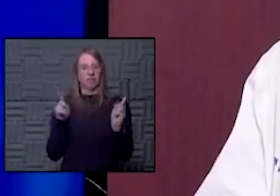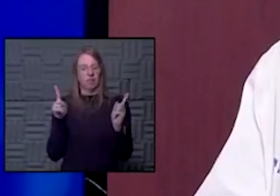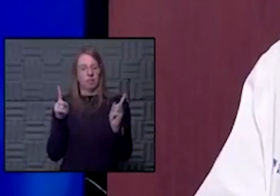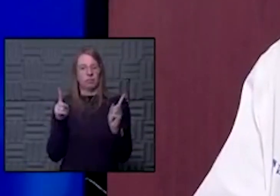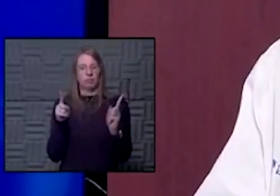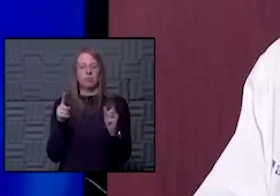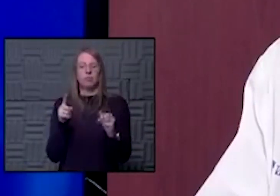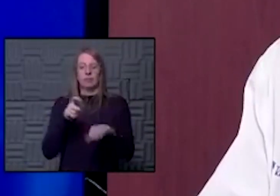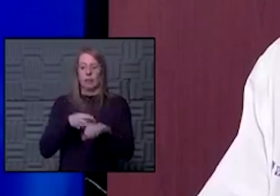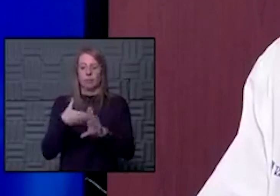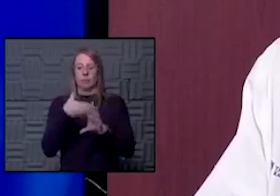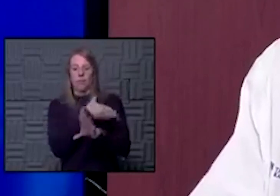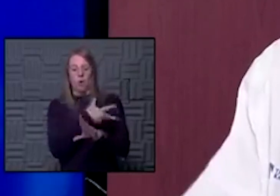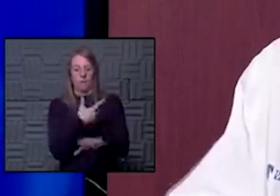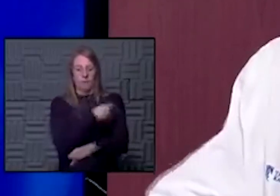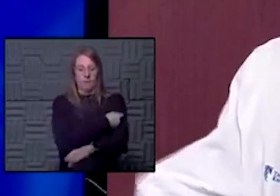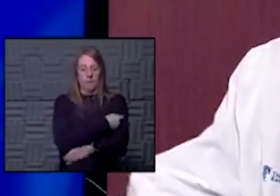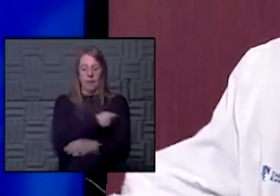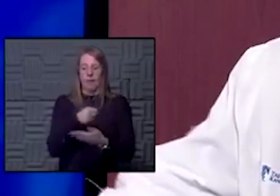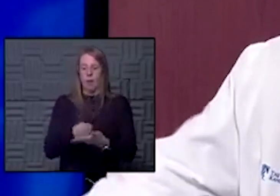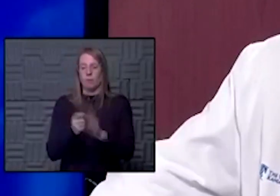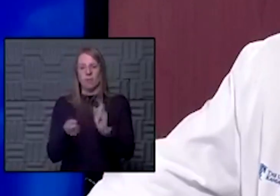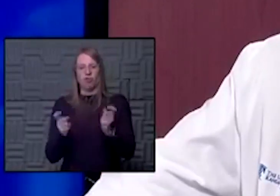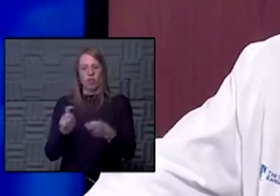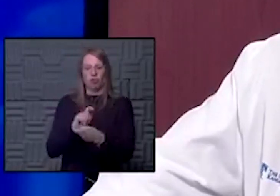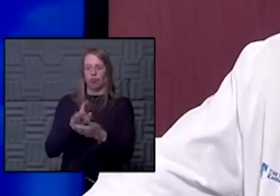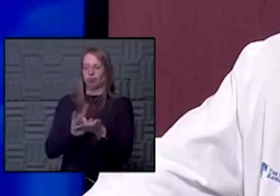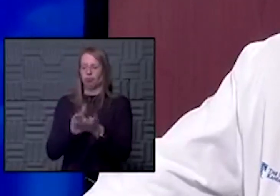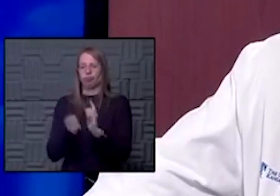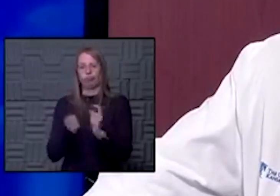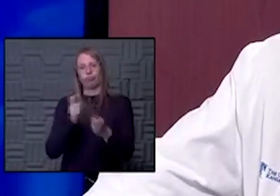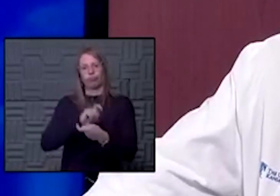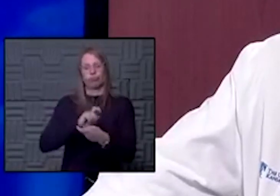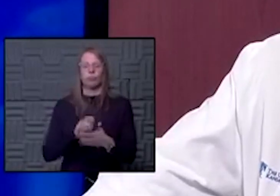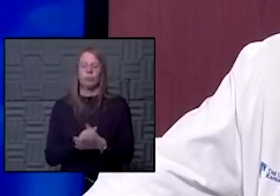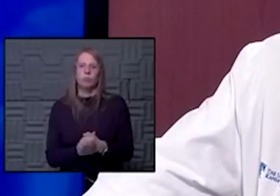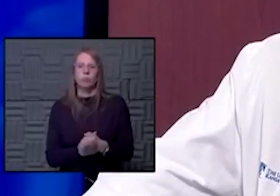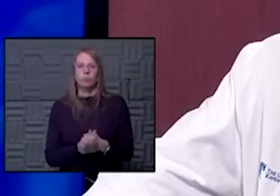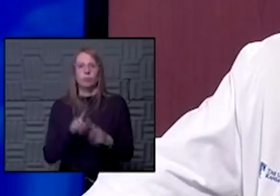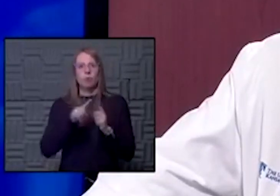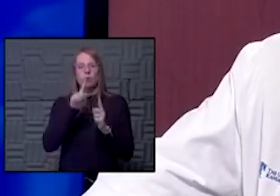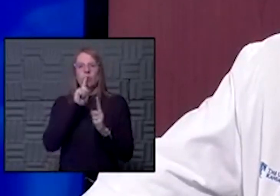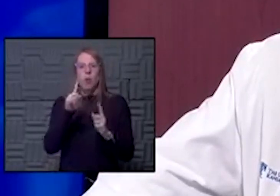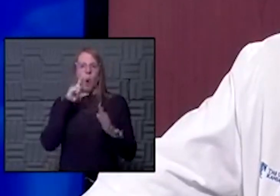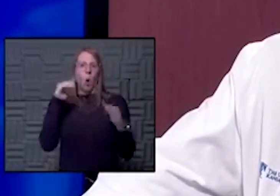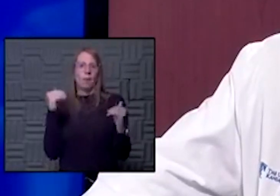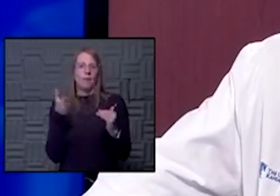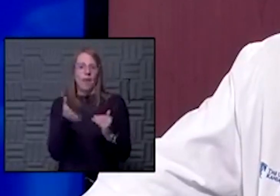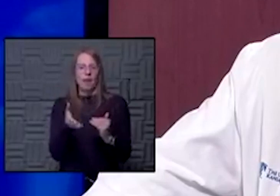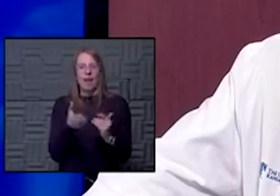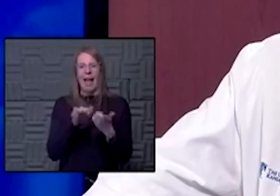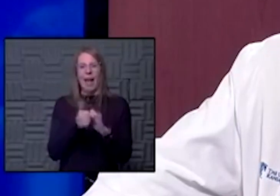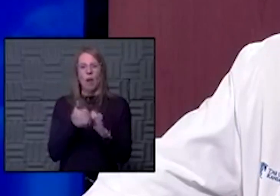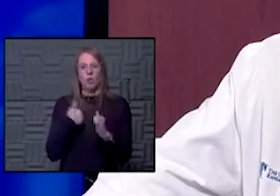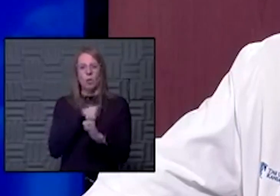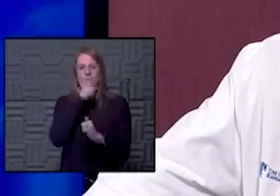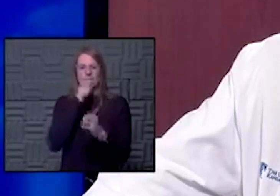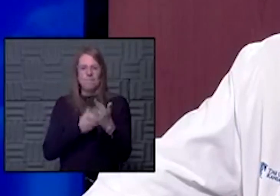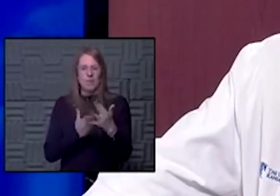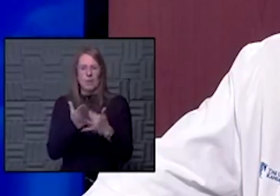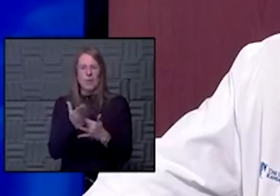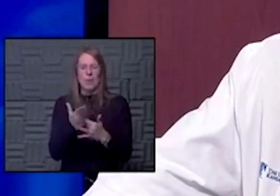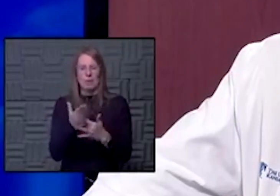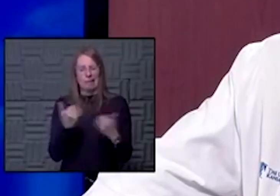time before the vaccine and where therapy is changing and, and, um, uh, but there's real hope there. How do we get through the darkest